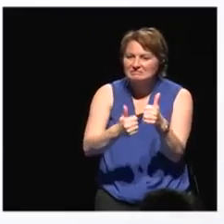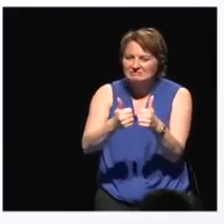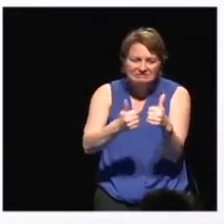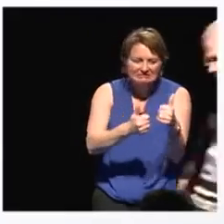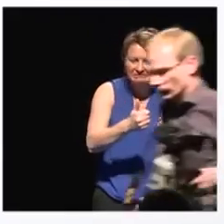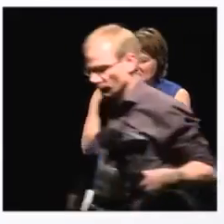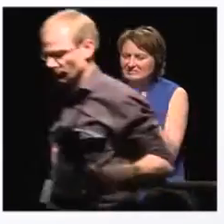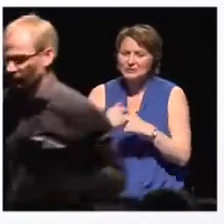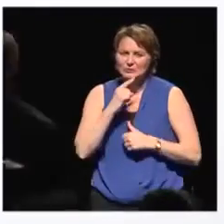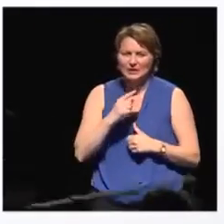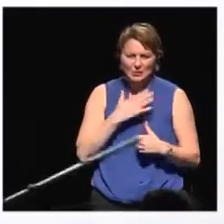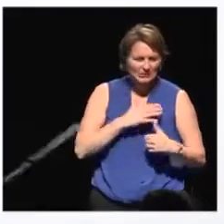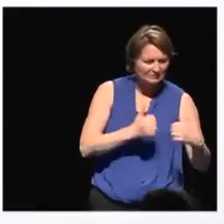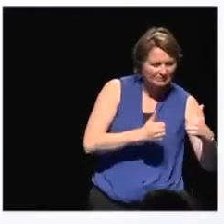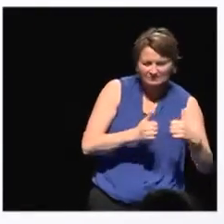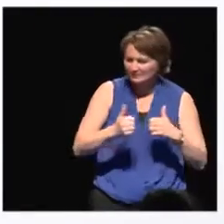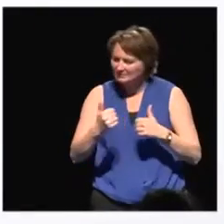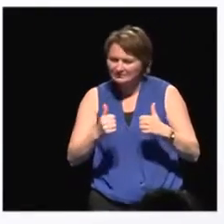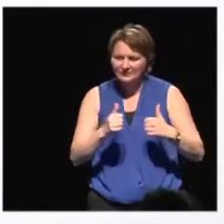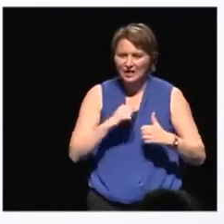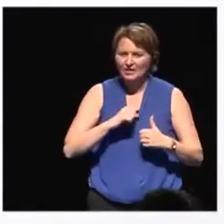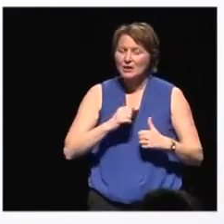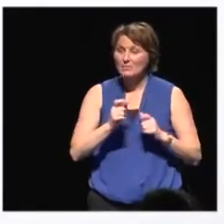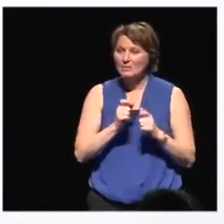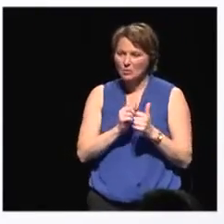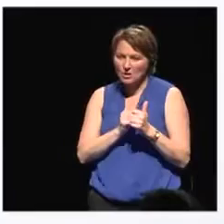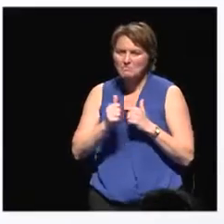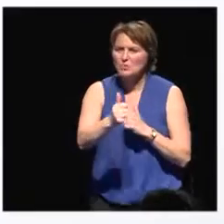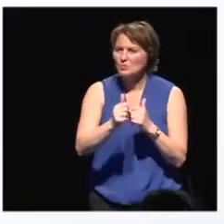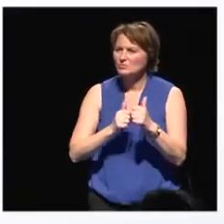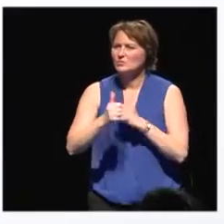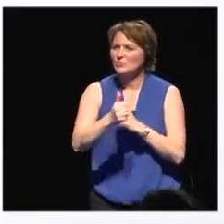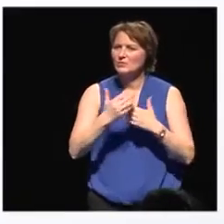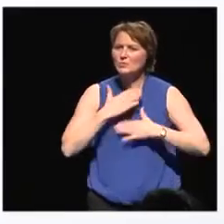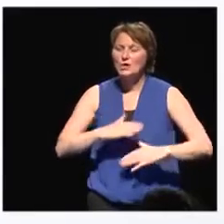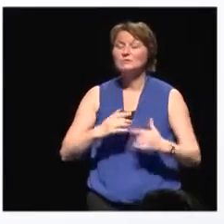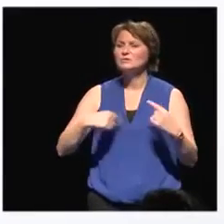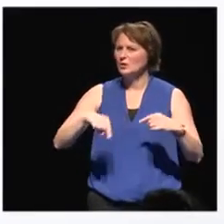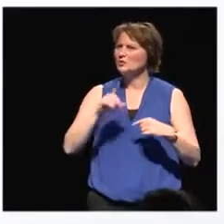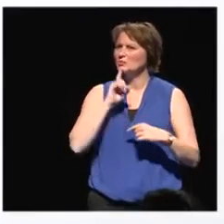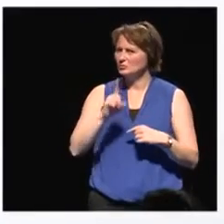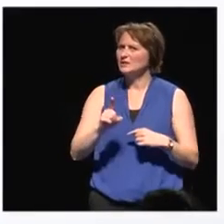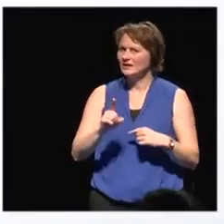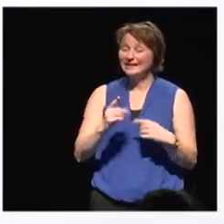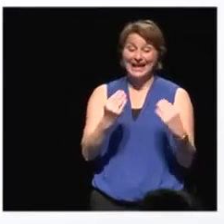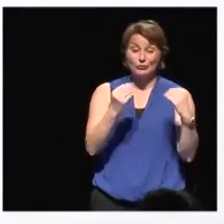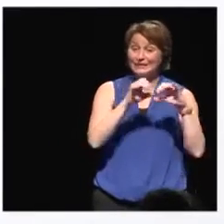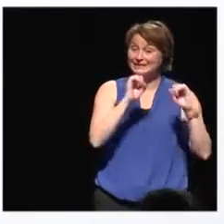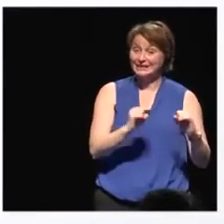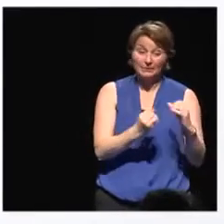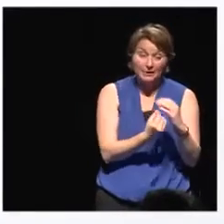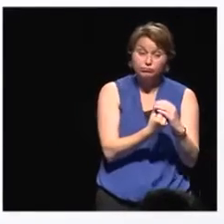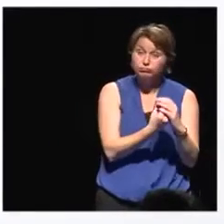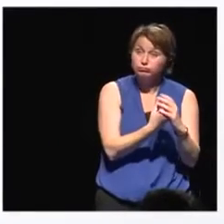really compete with the others to sort of move ahead. And that is an emergent property that came out of the educational system, which